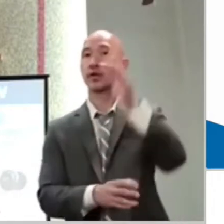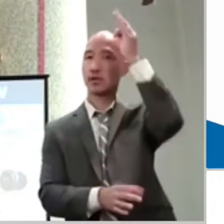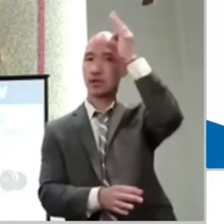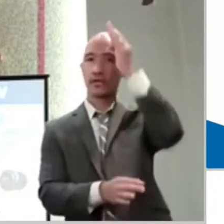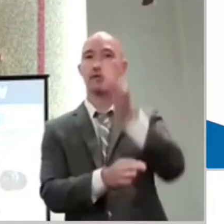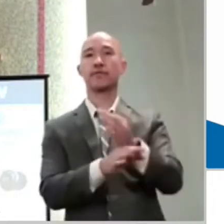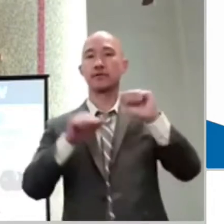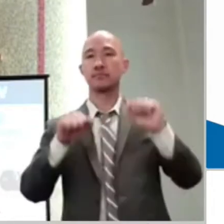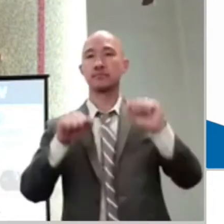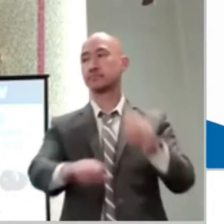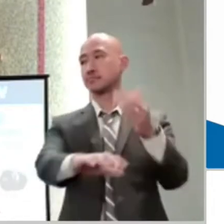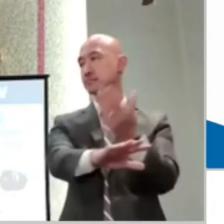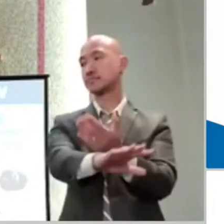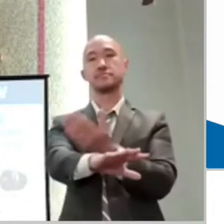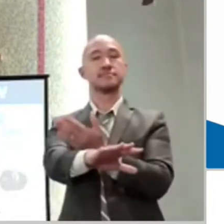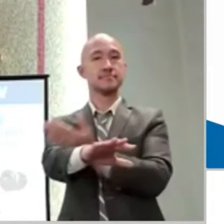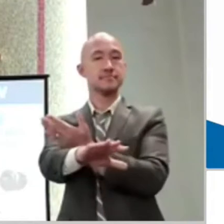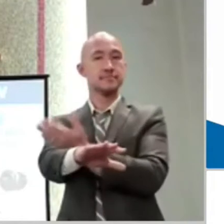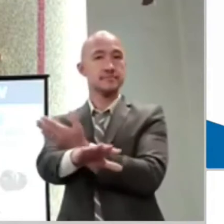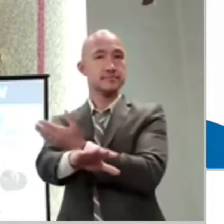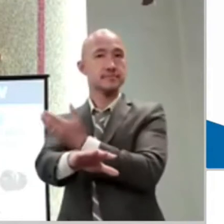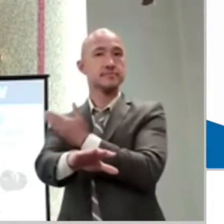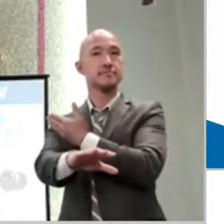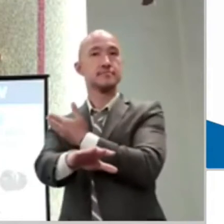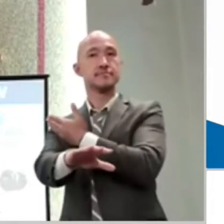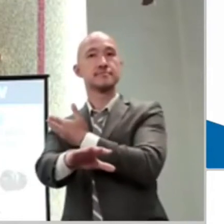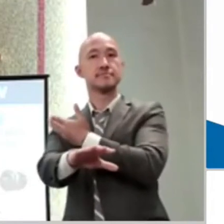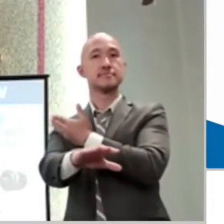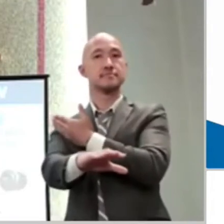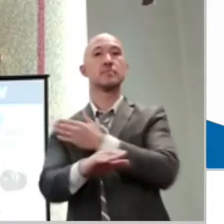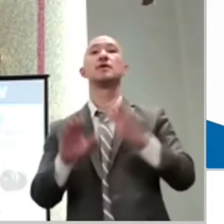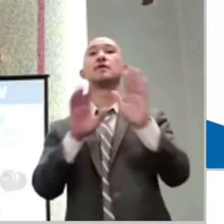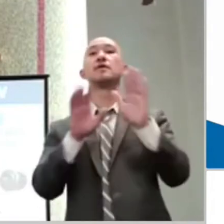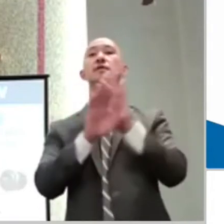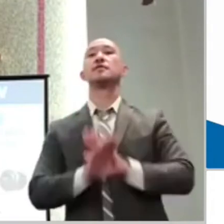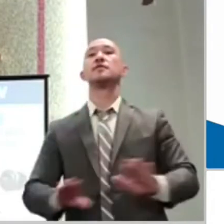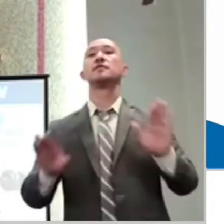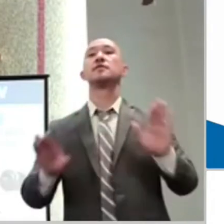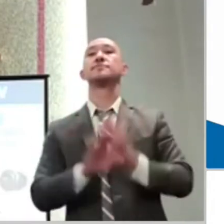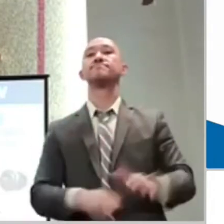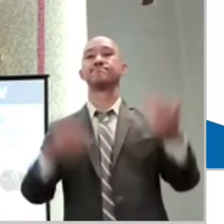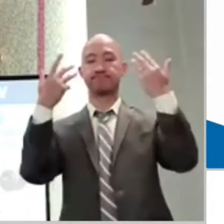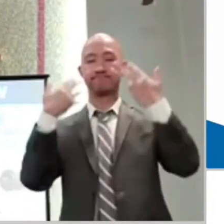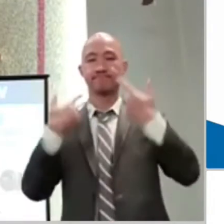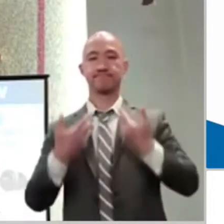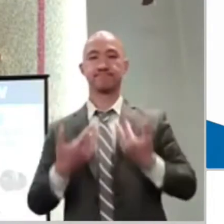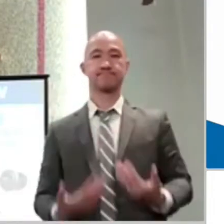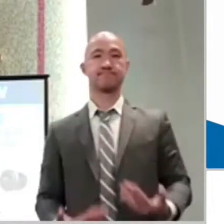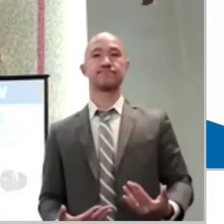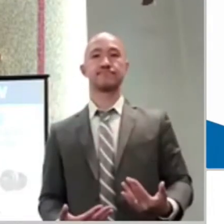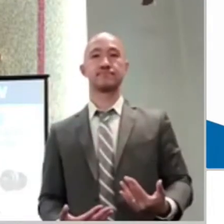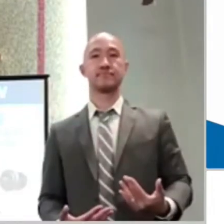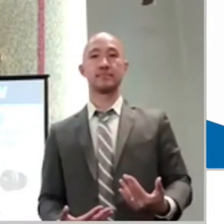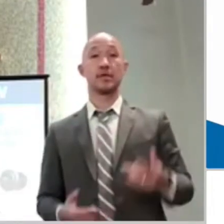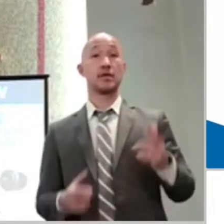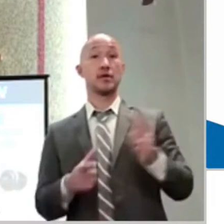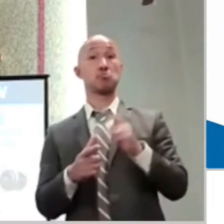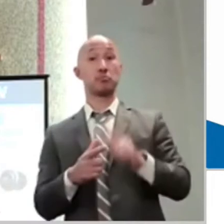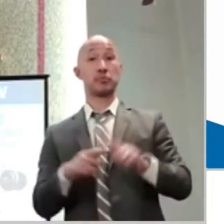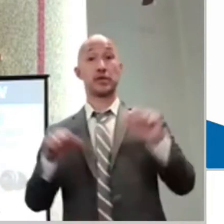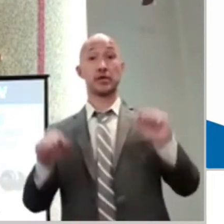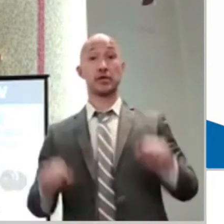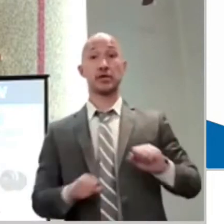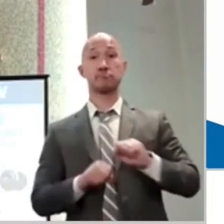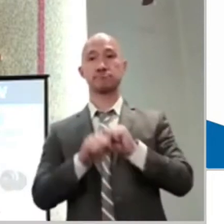love. We're open to the peace of God. And actually, our relationships benefit with each